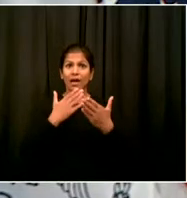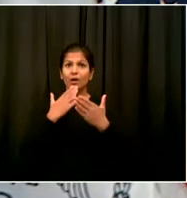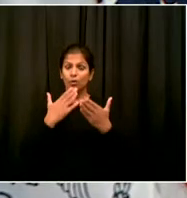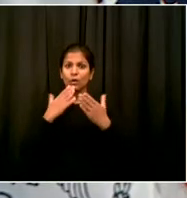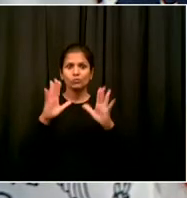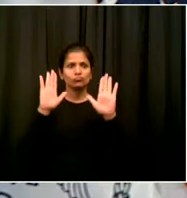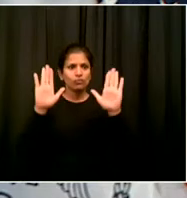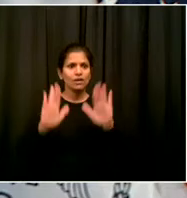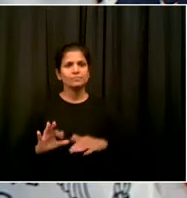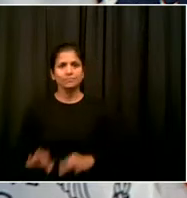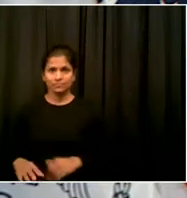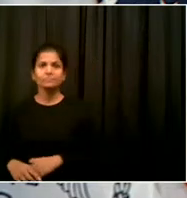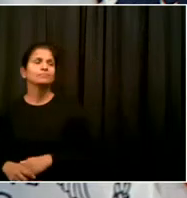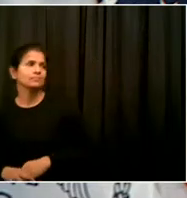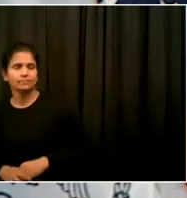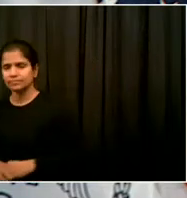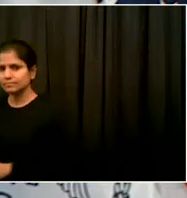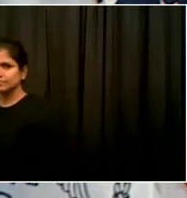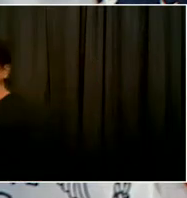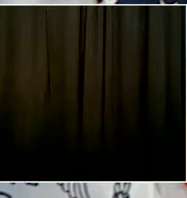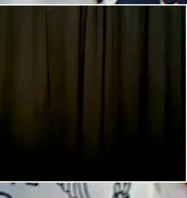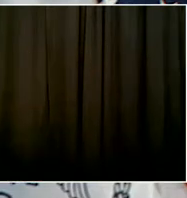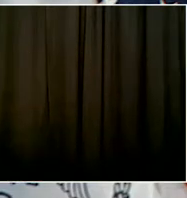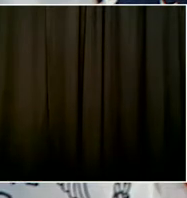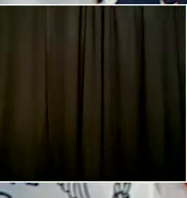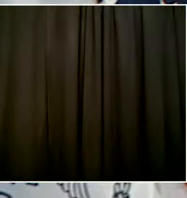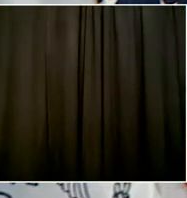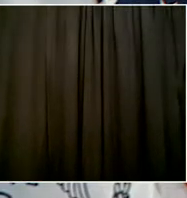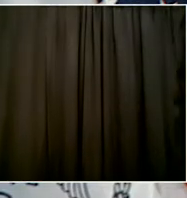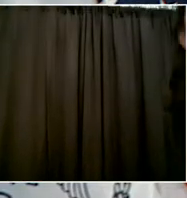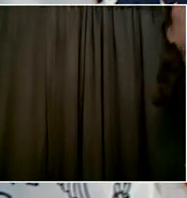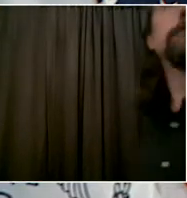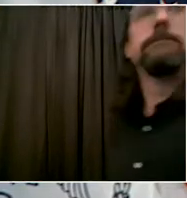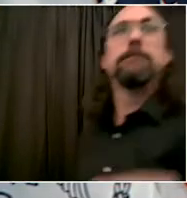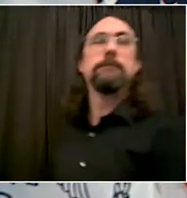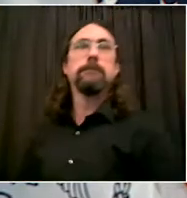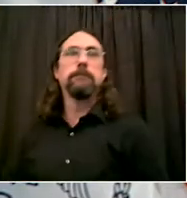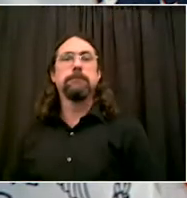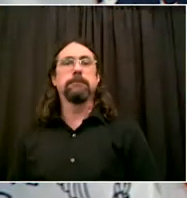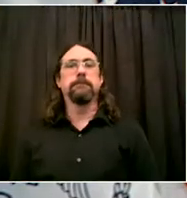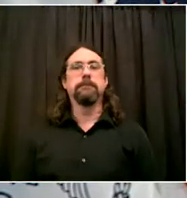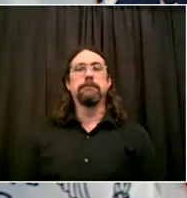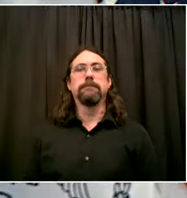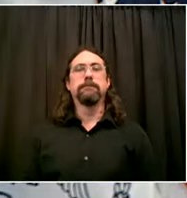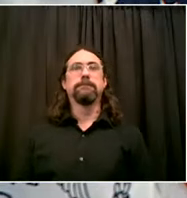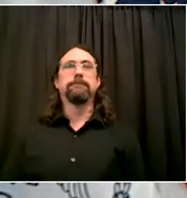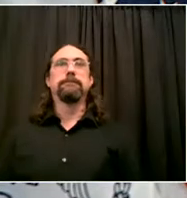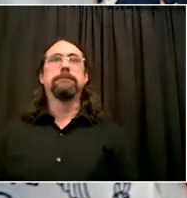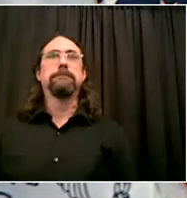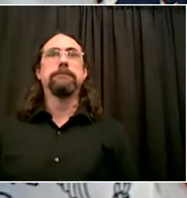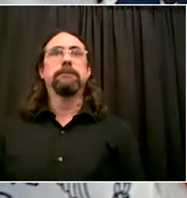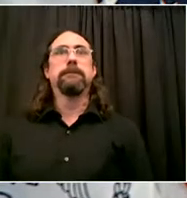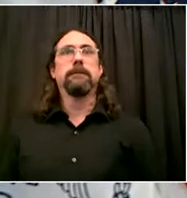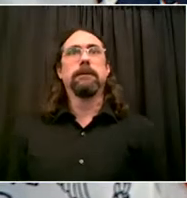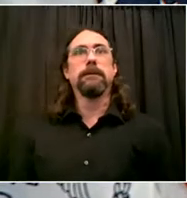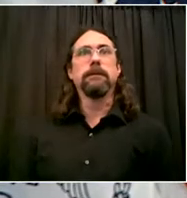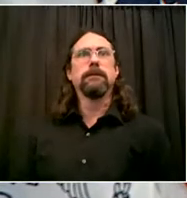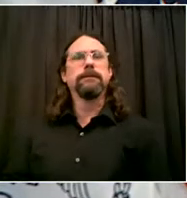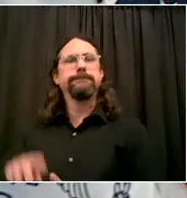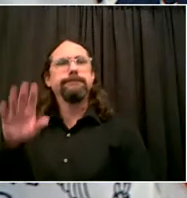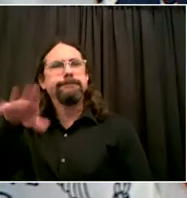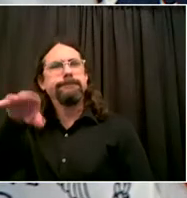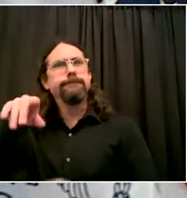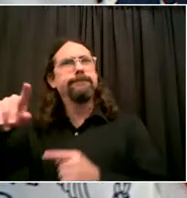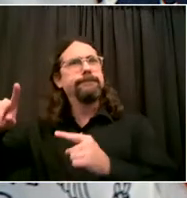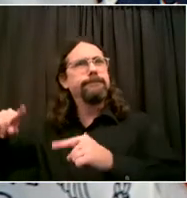Mr. Mayor, so we've seen in the last few days an increase in the numbers of new infections in the